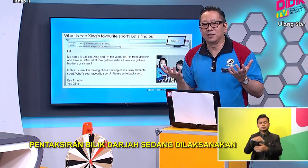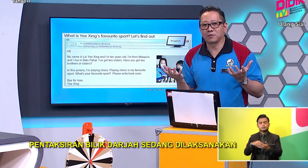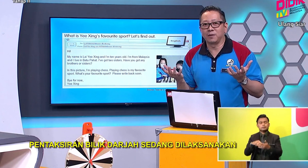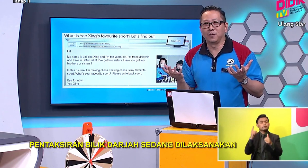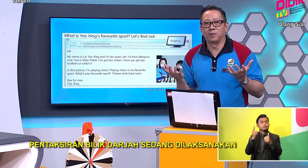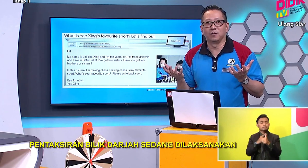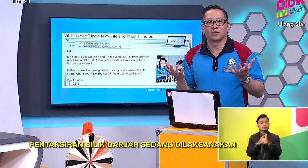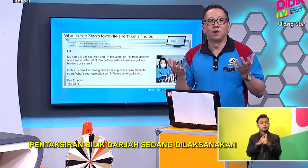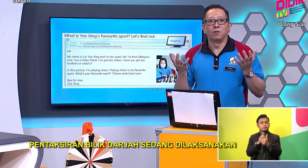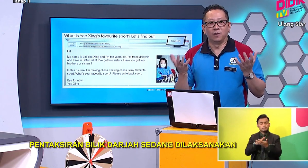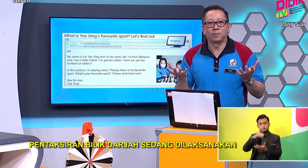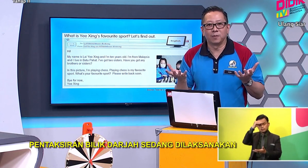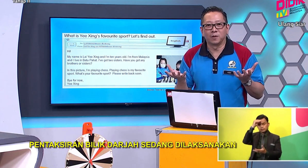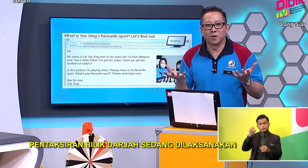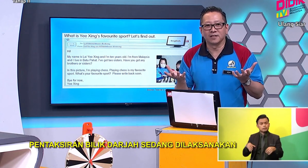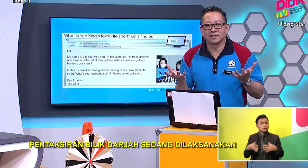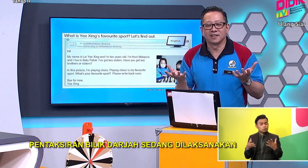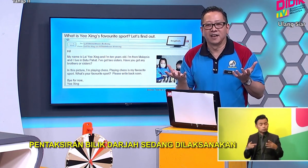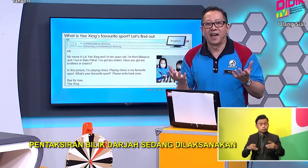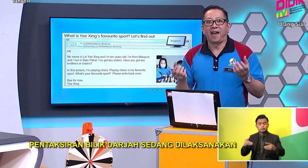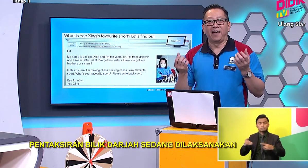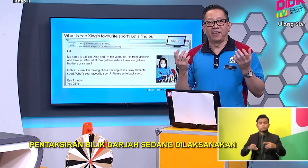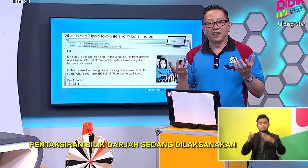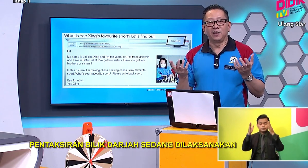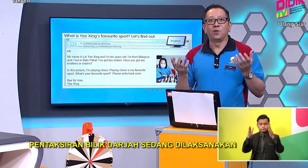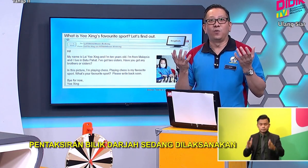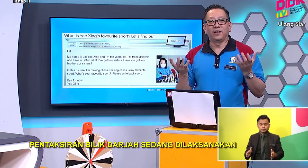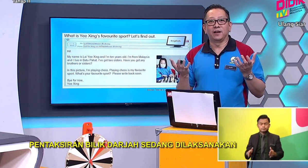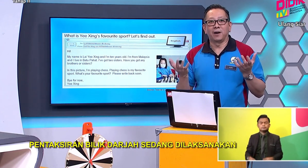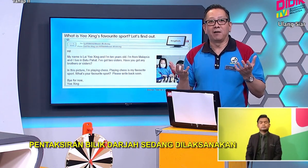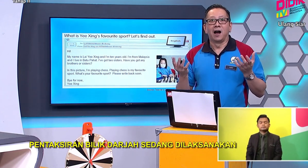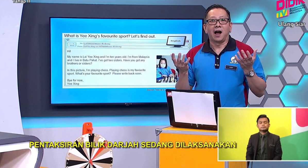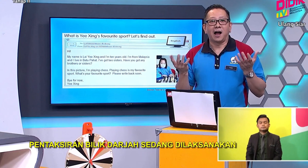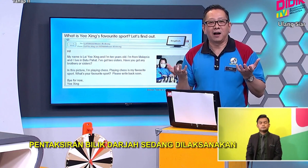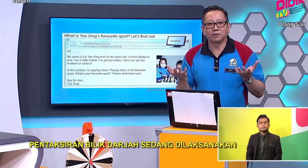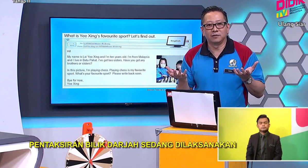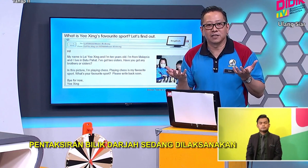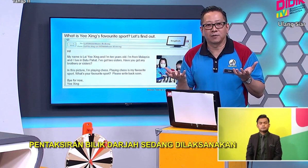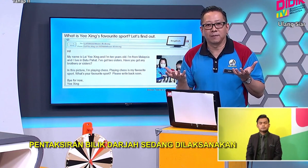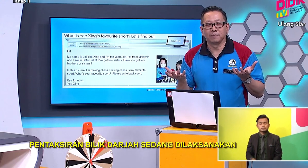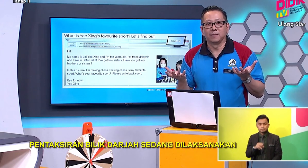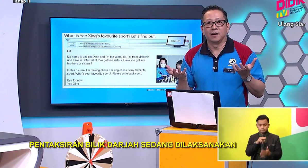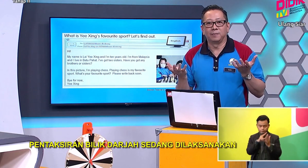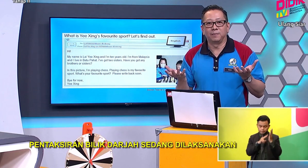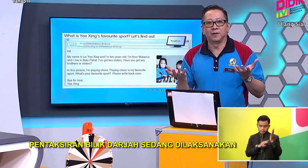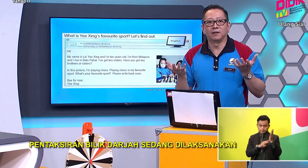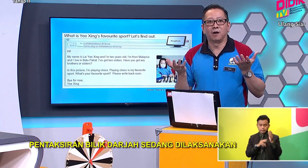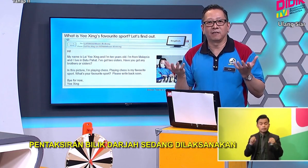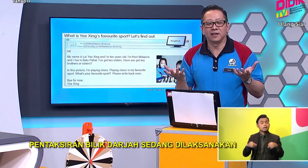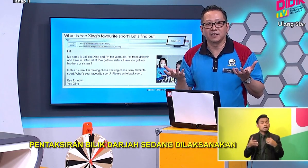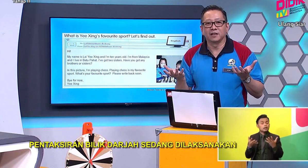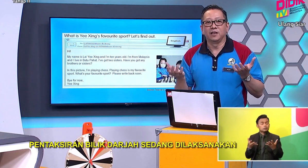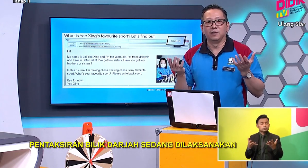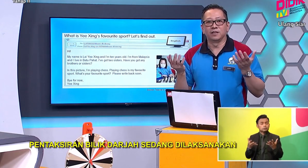how to describe people with proper words. And then, you read about how to describe a people